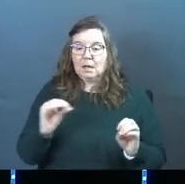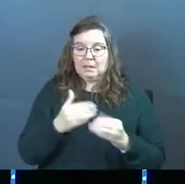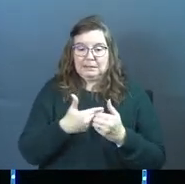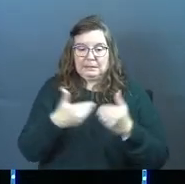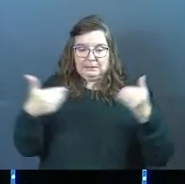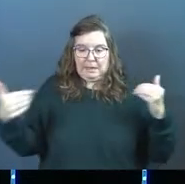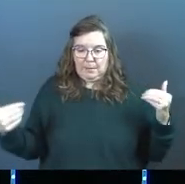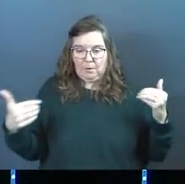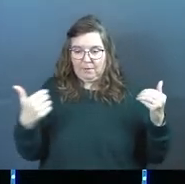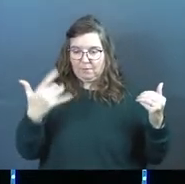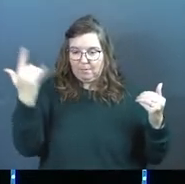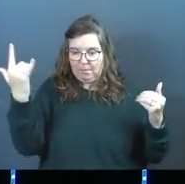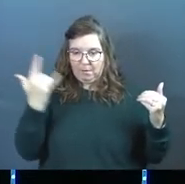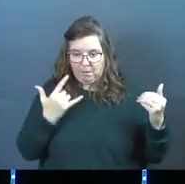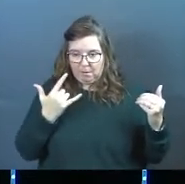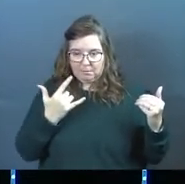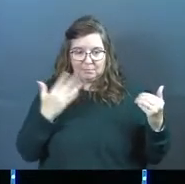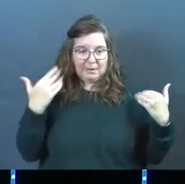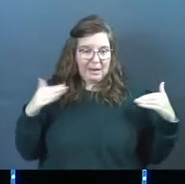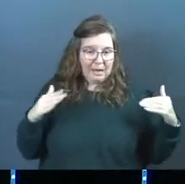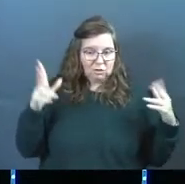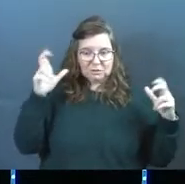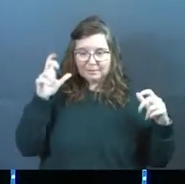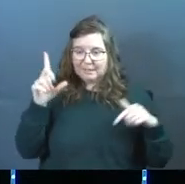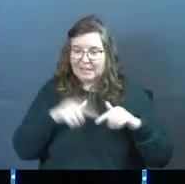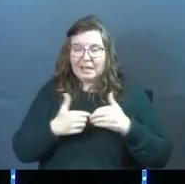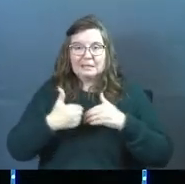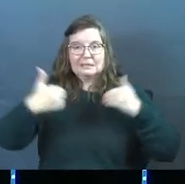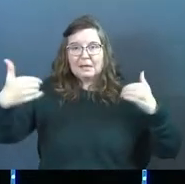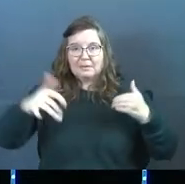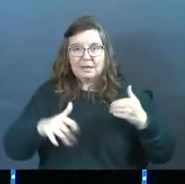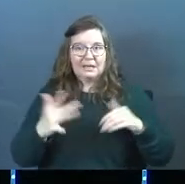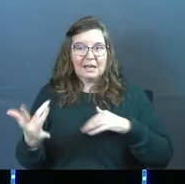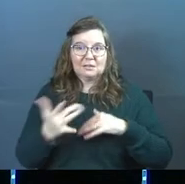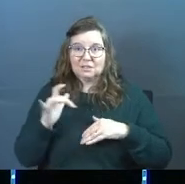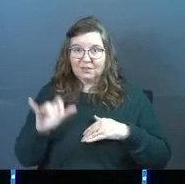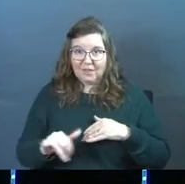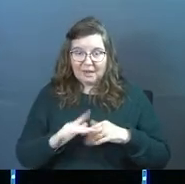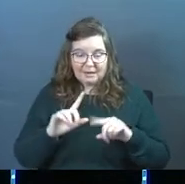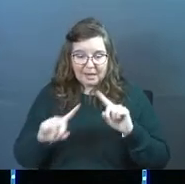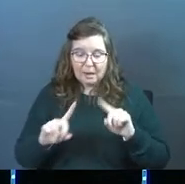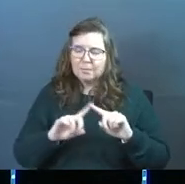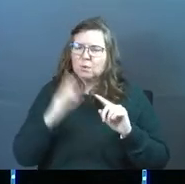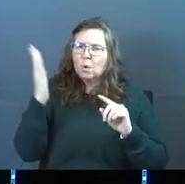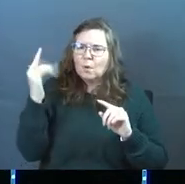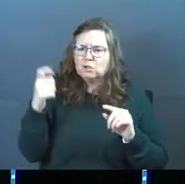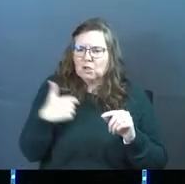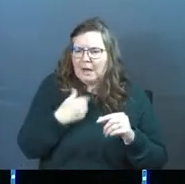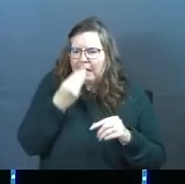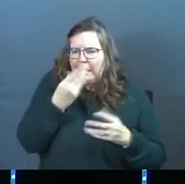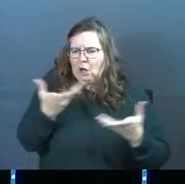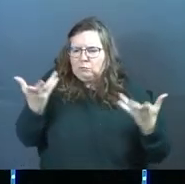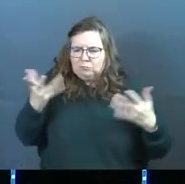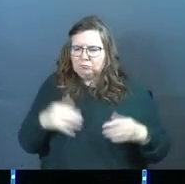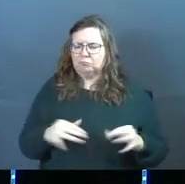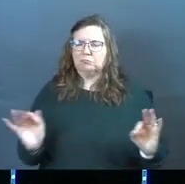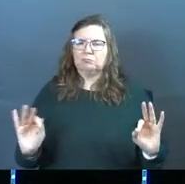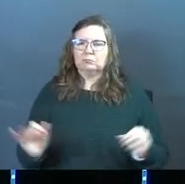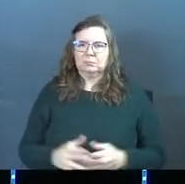can separate us from the love of God, not even angels or demons. Like they can't, they can't touch any of that. So why should I care?